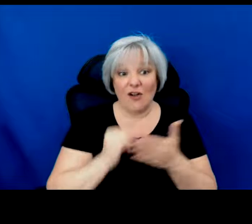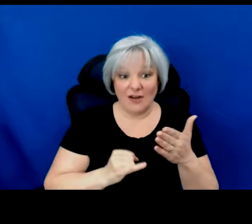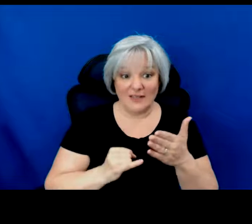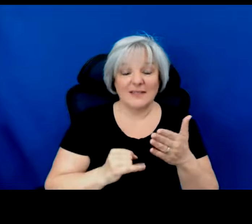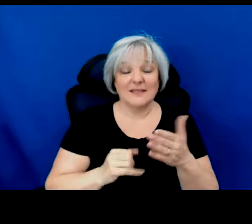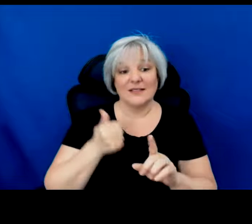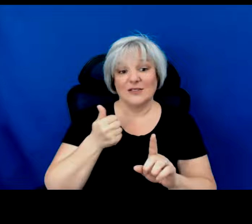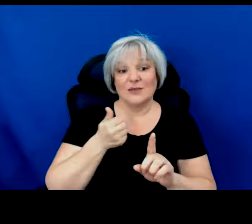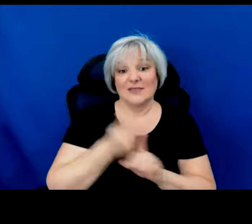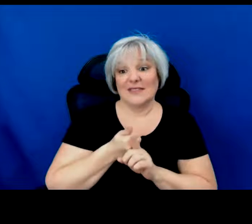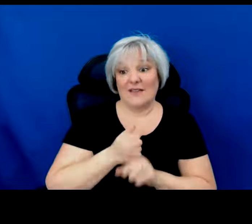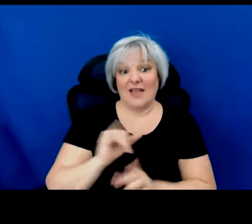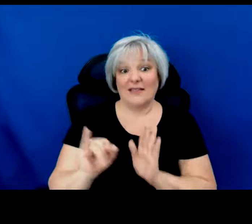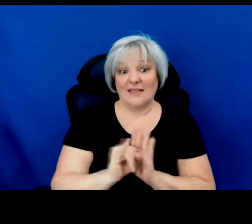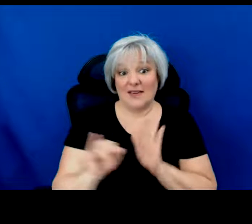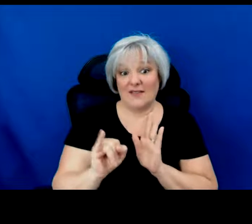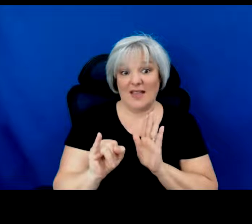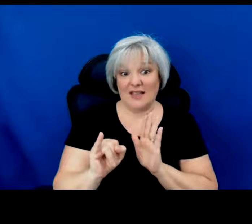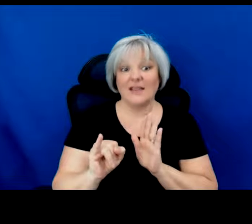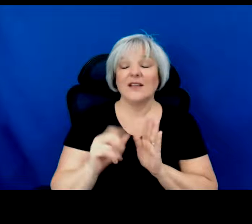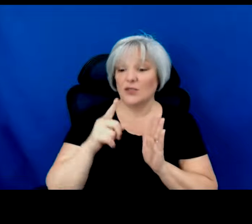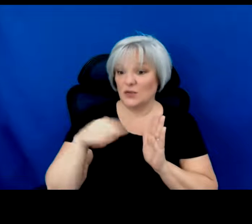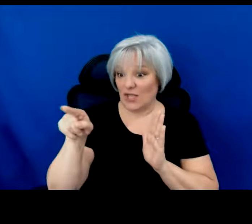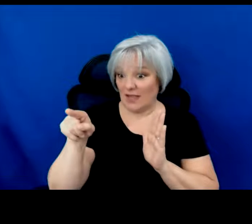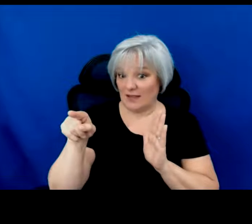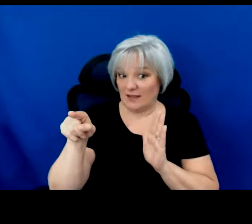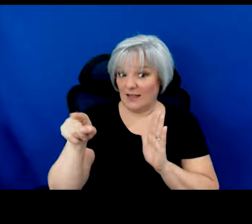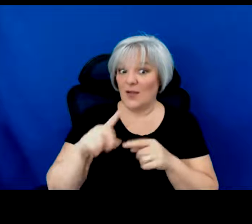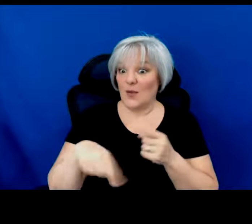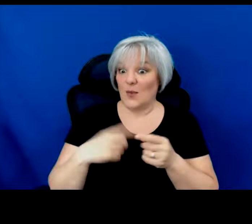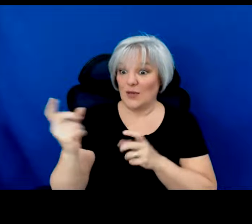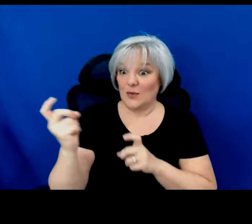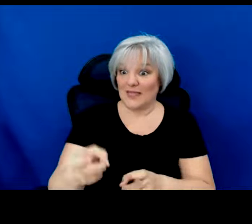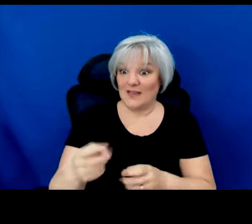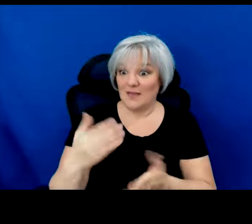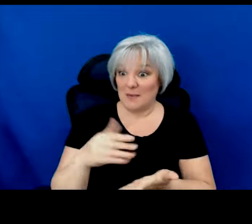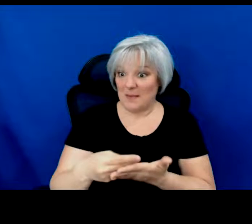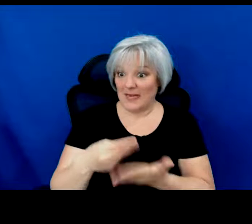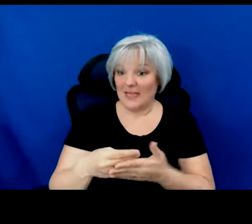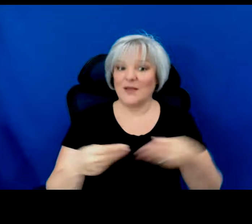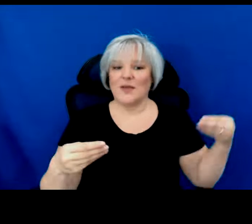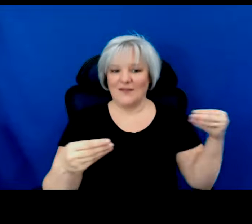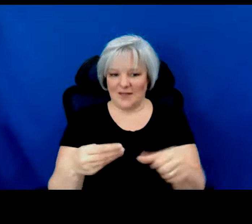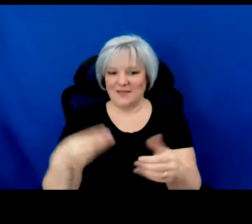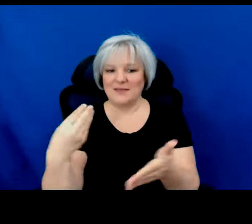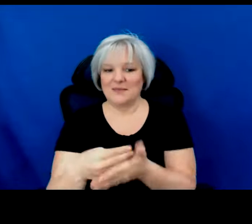-identifying as Indigenous, you check that box. When you're awarded, Mid-Atlantic sends us the list.